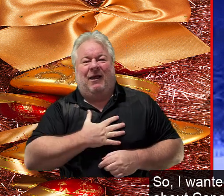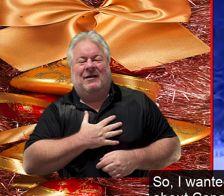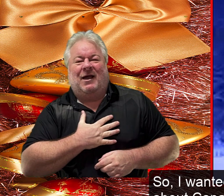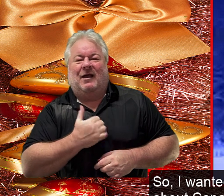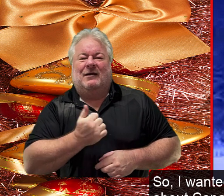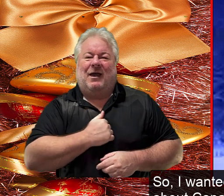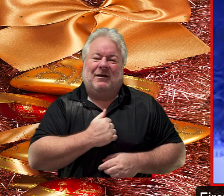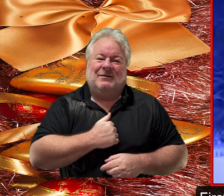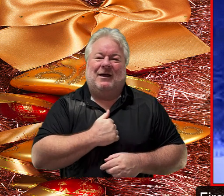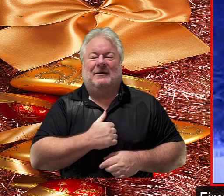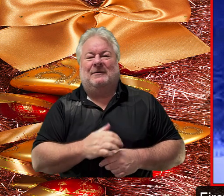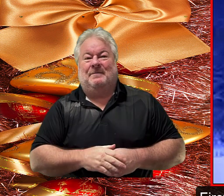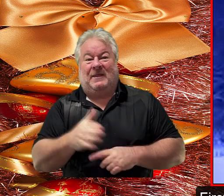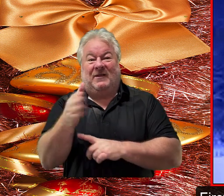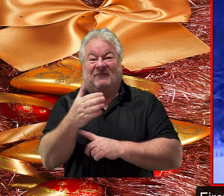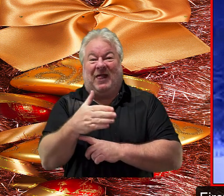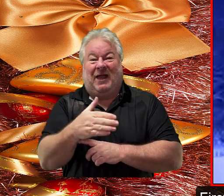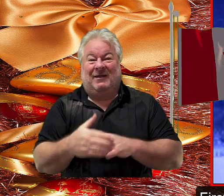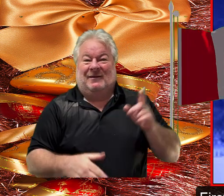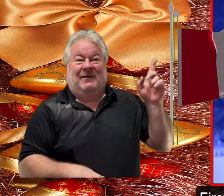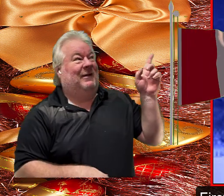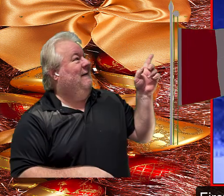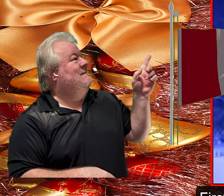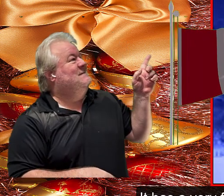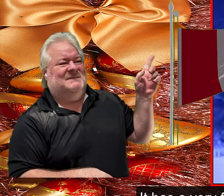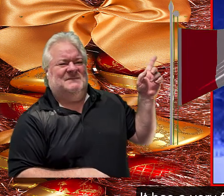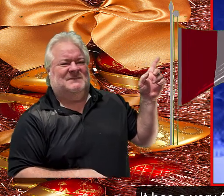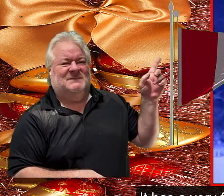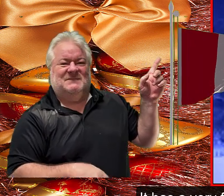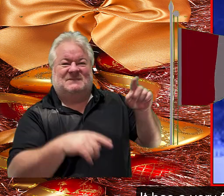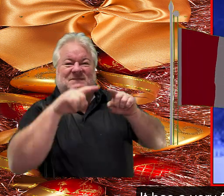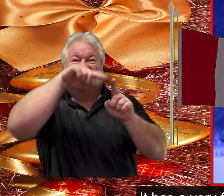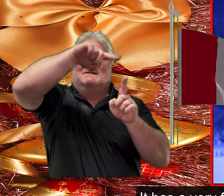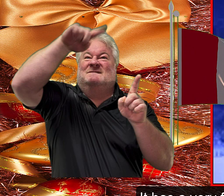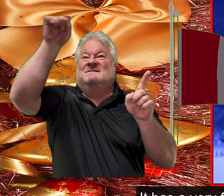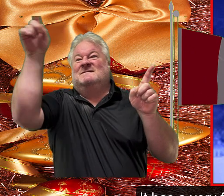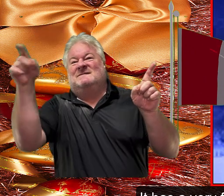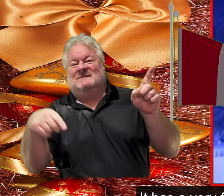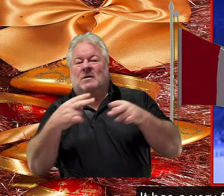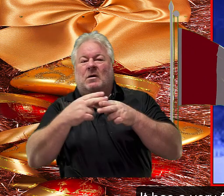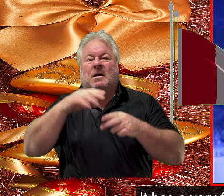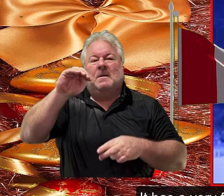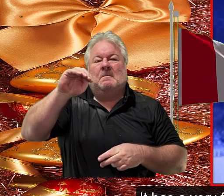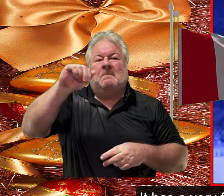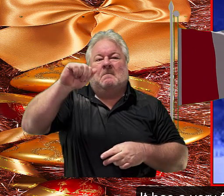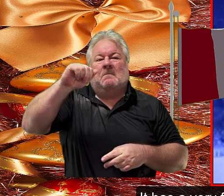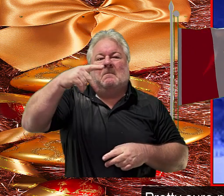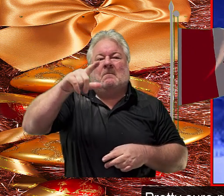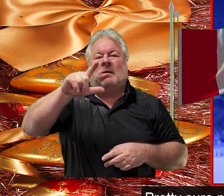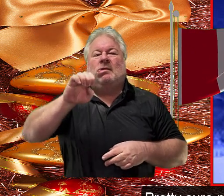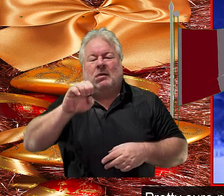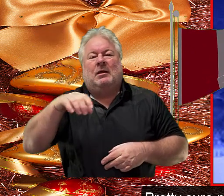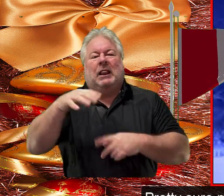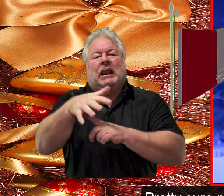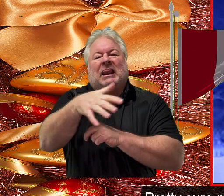things about canada first of all here is the flag has a very famous maple leaf in the center i'm